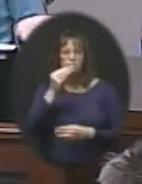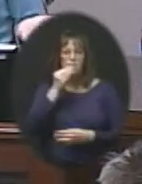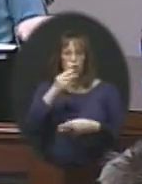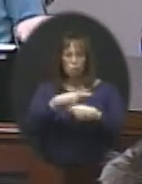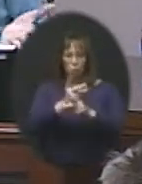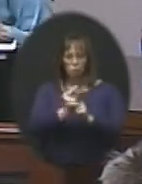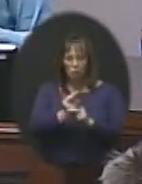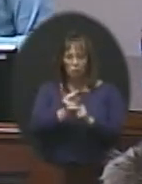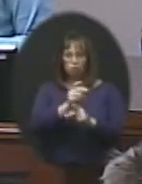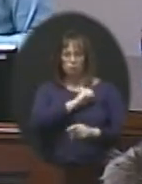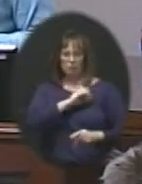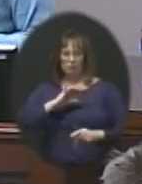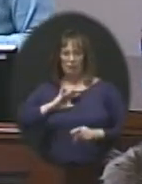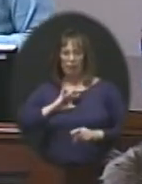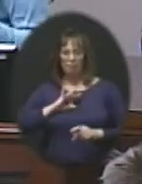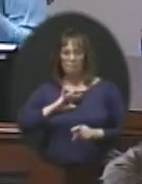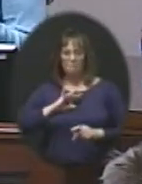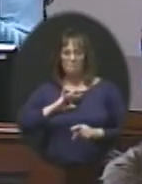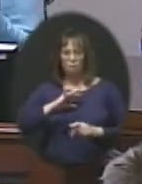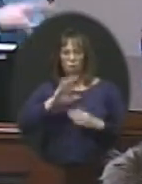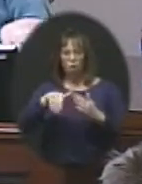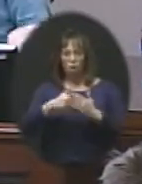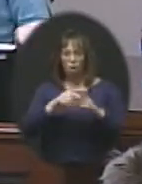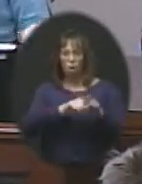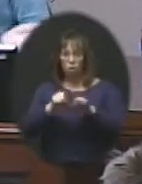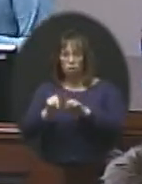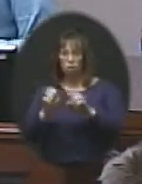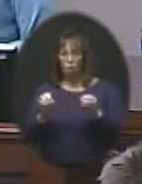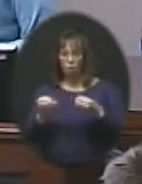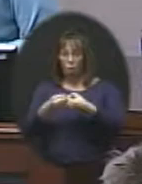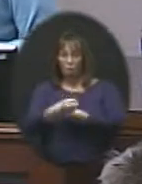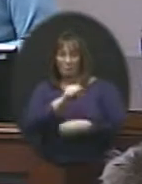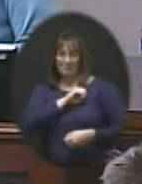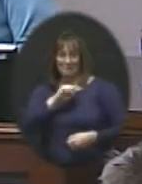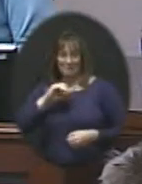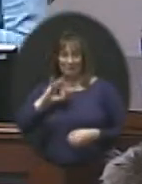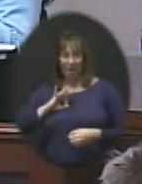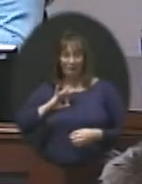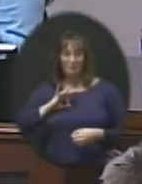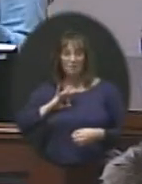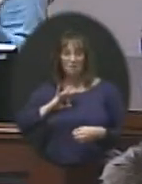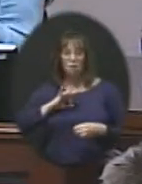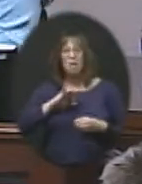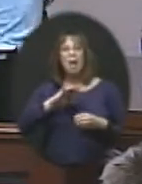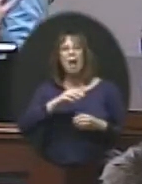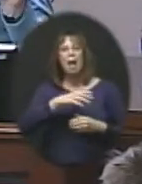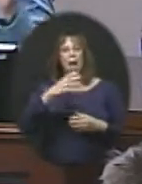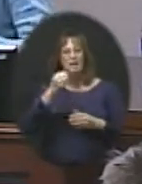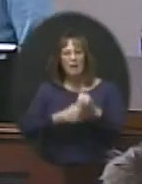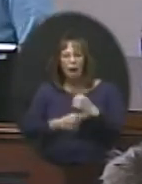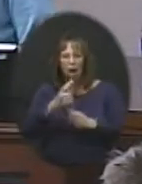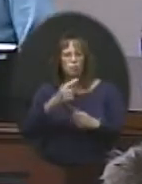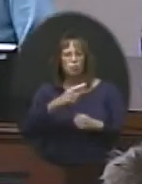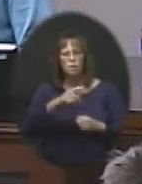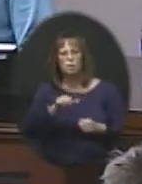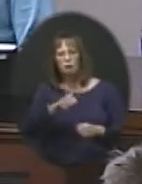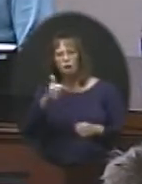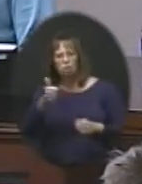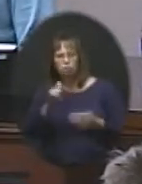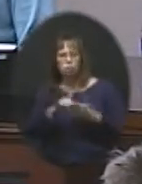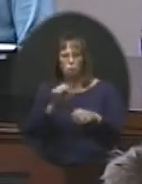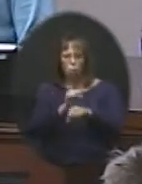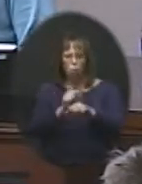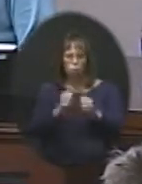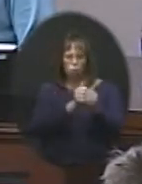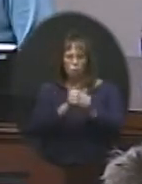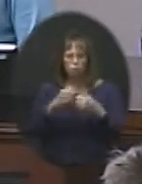production staff, also our office staff. And all the others, all the others that work together